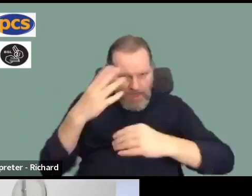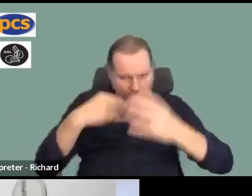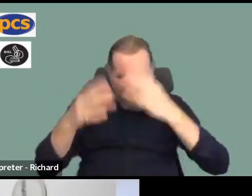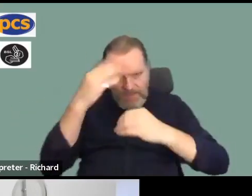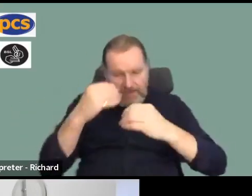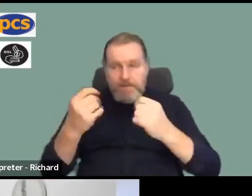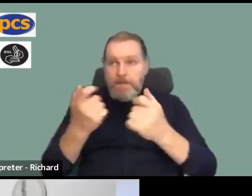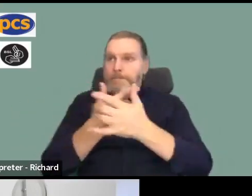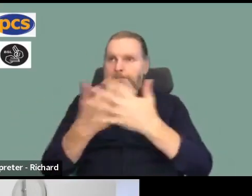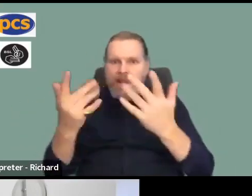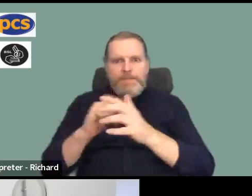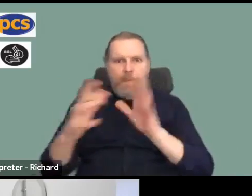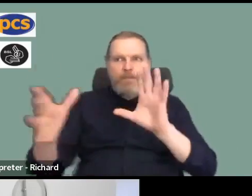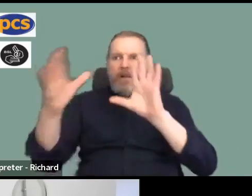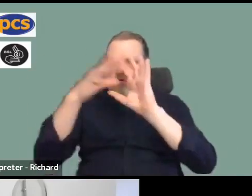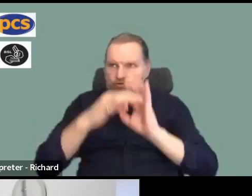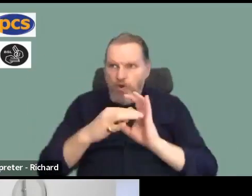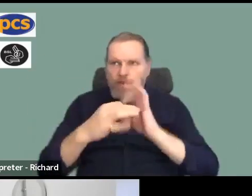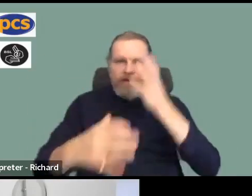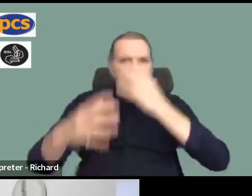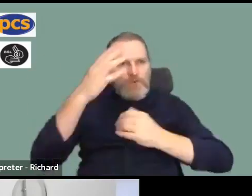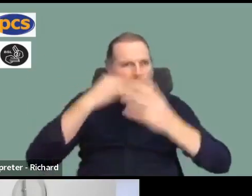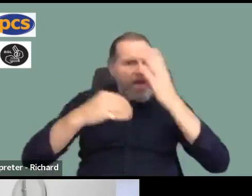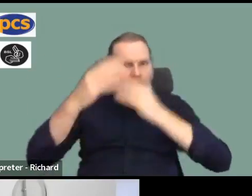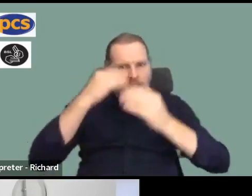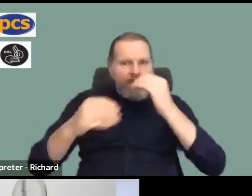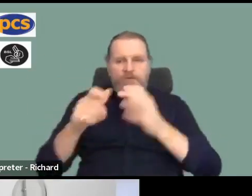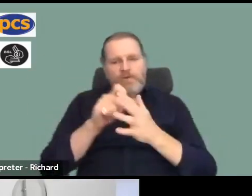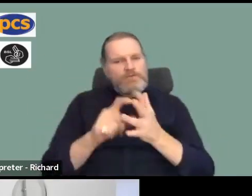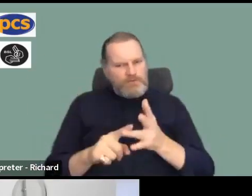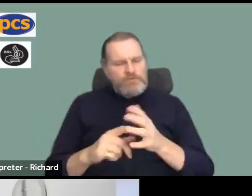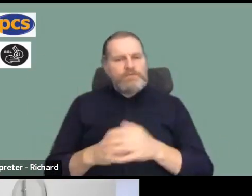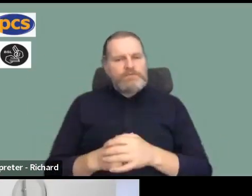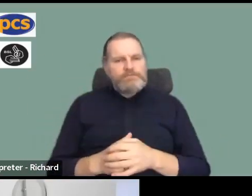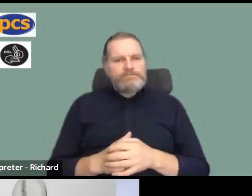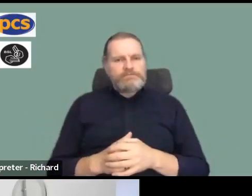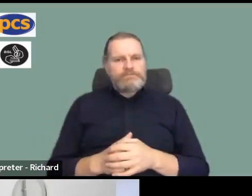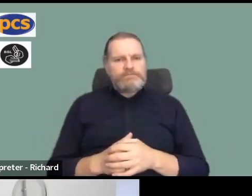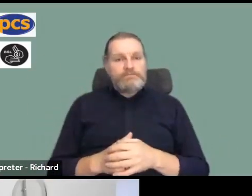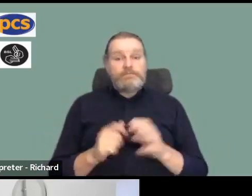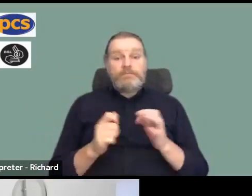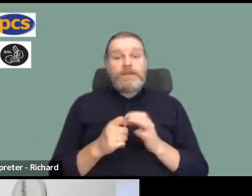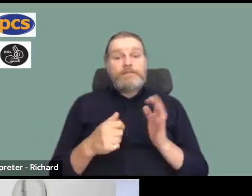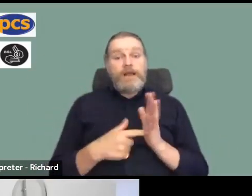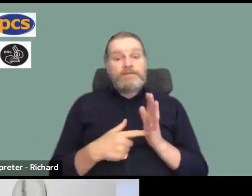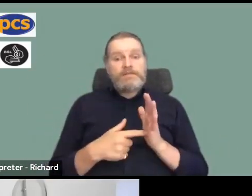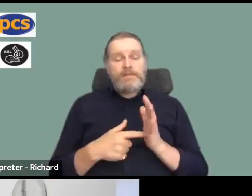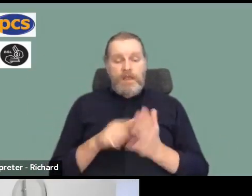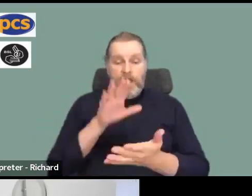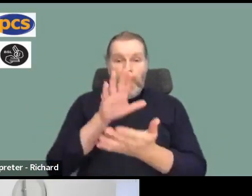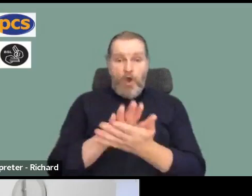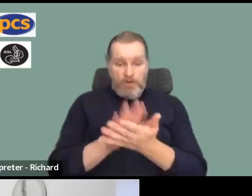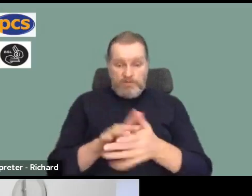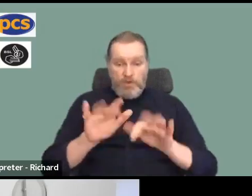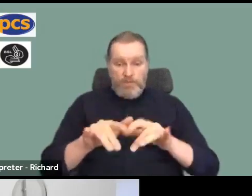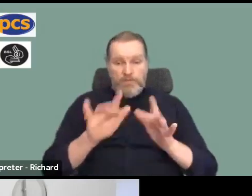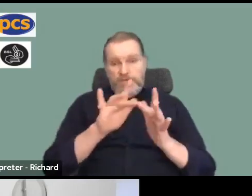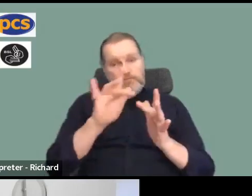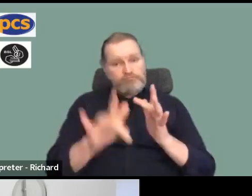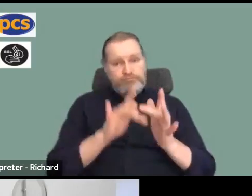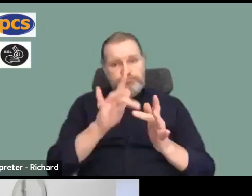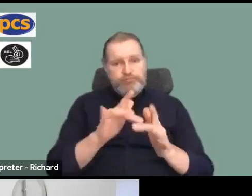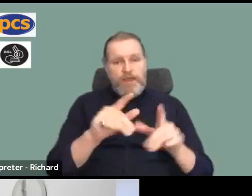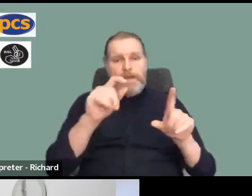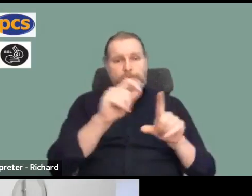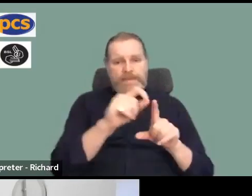to get trained as to what people can do practically. But in a nutshell, Fran, if you go on PCS Digital, you'll find lots of things, but the way I would sum